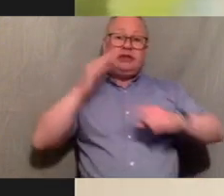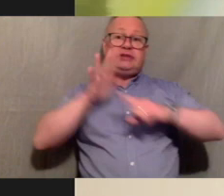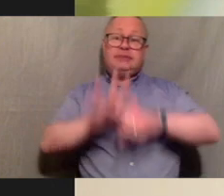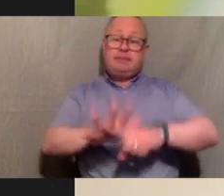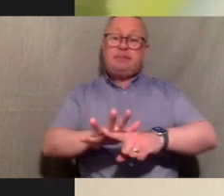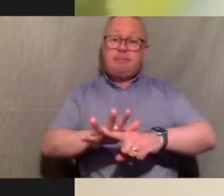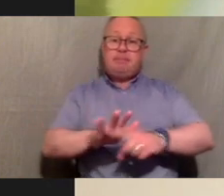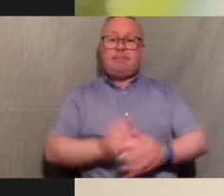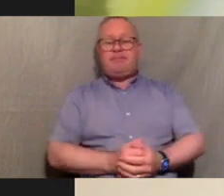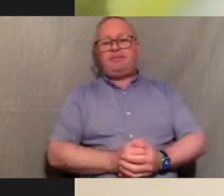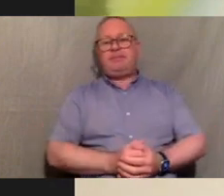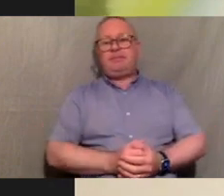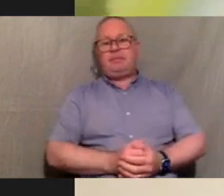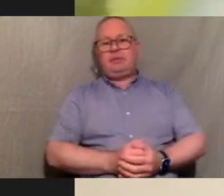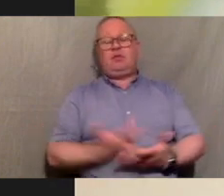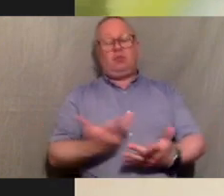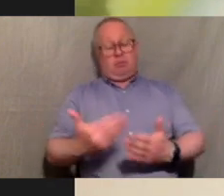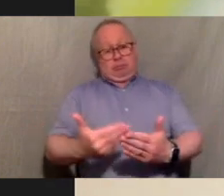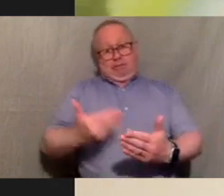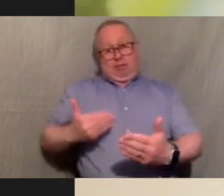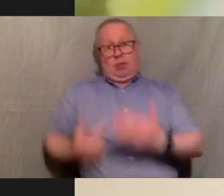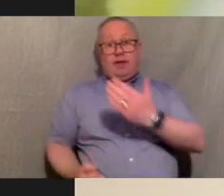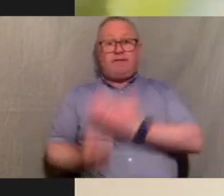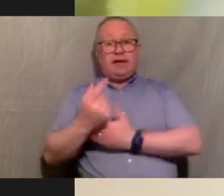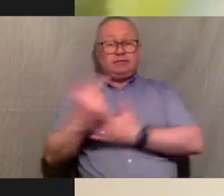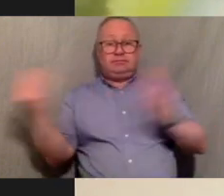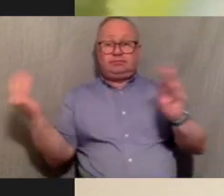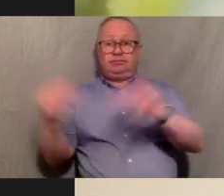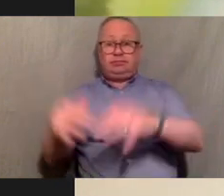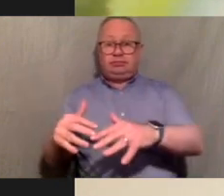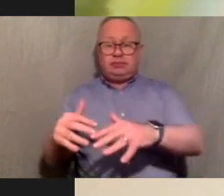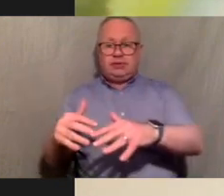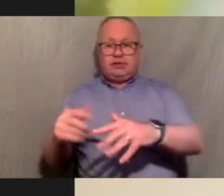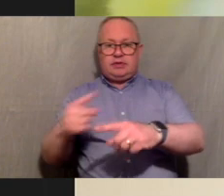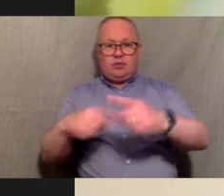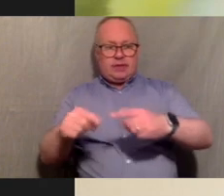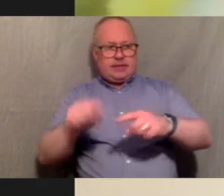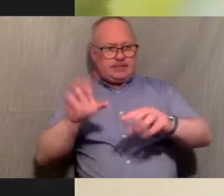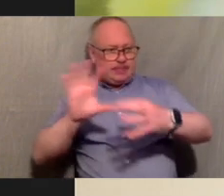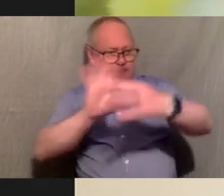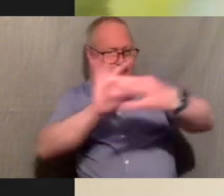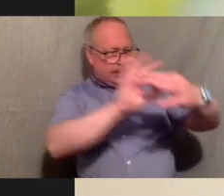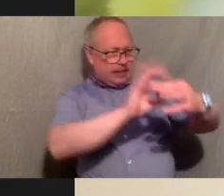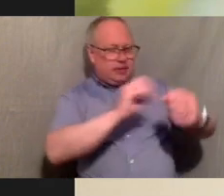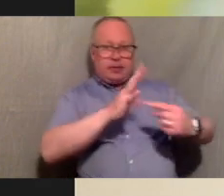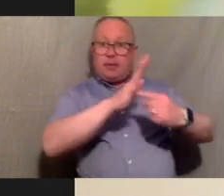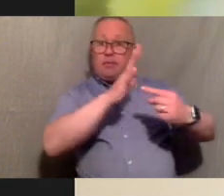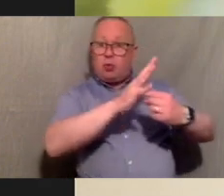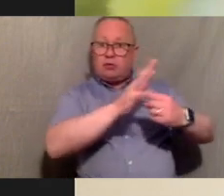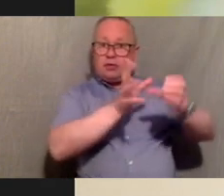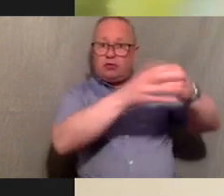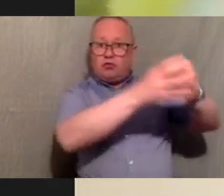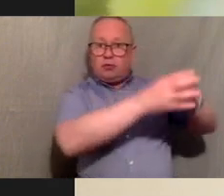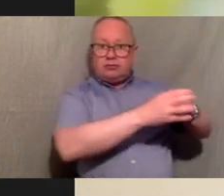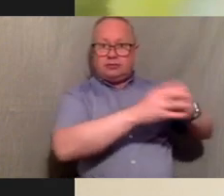to the event um we've kind of like gathered up some key movements that we want to work on so we're looking at the education and curriculum